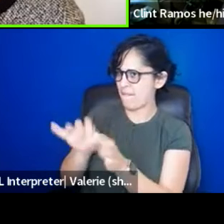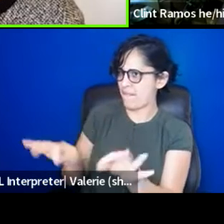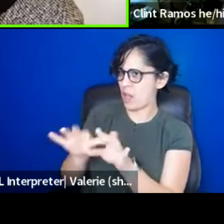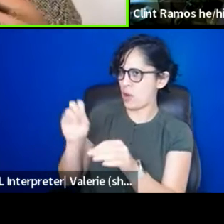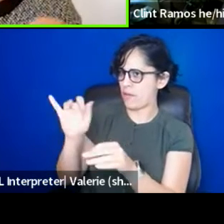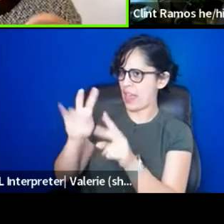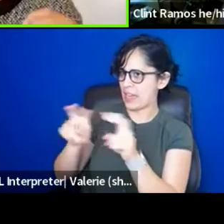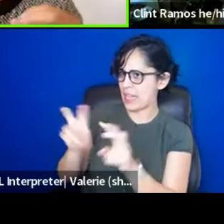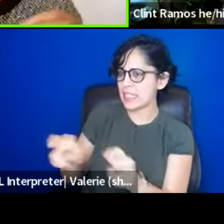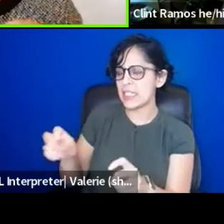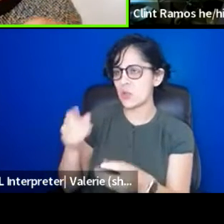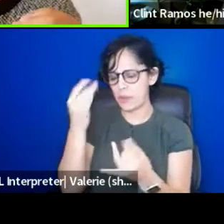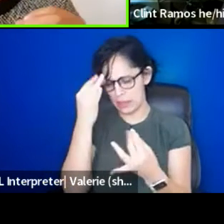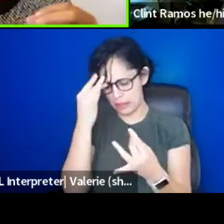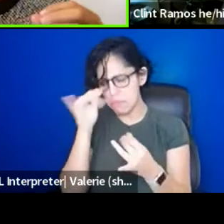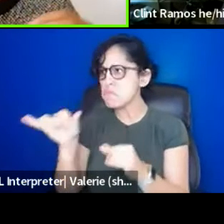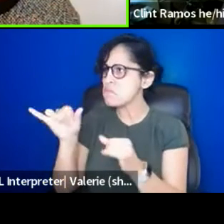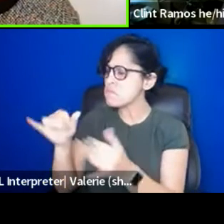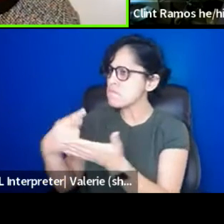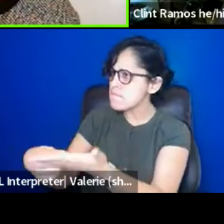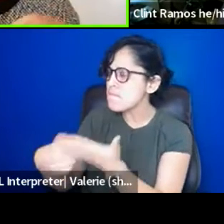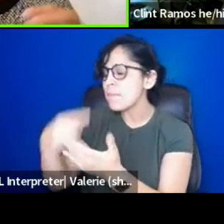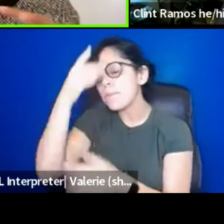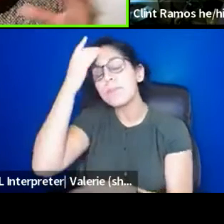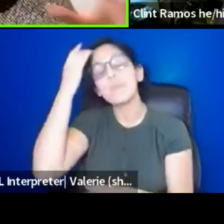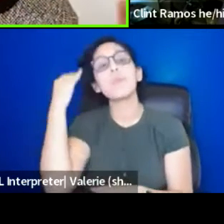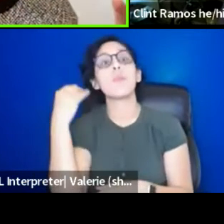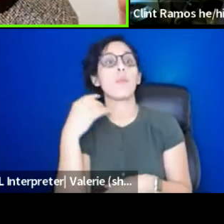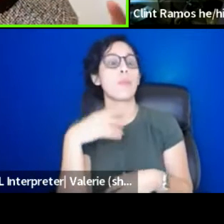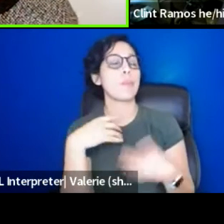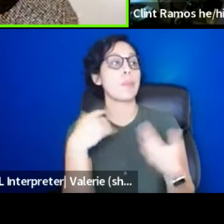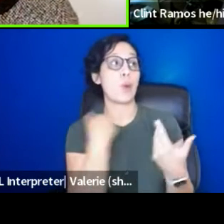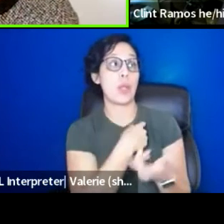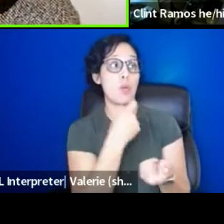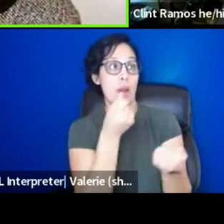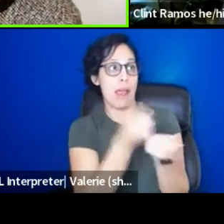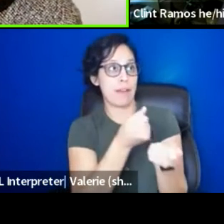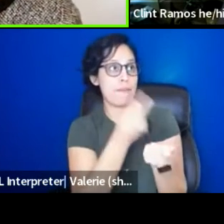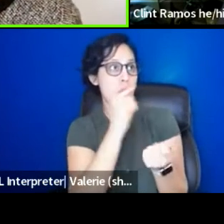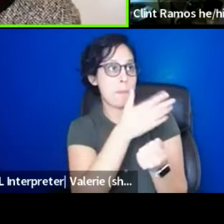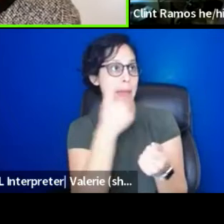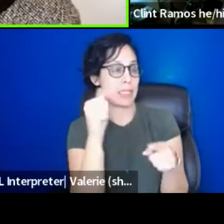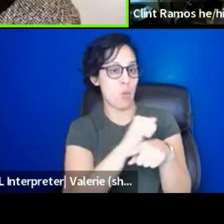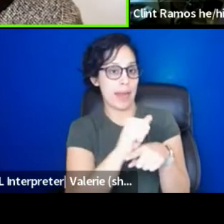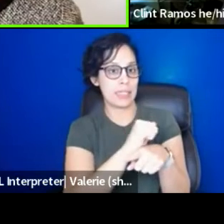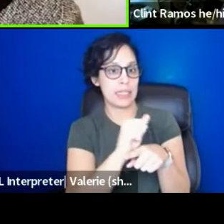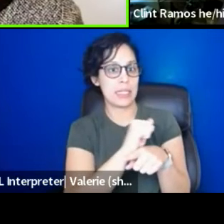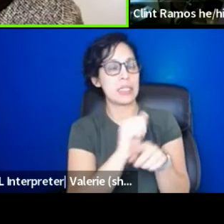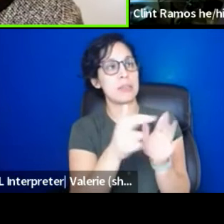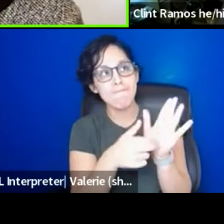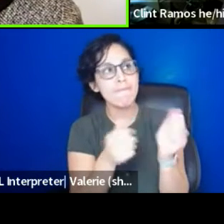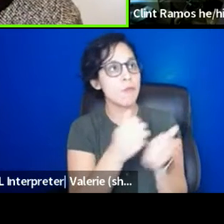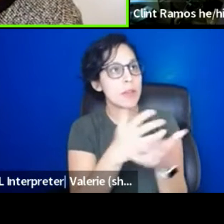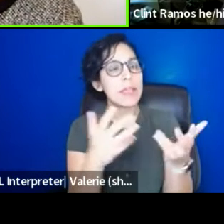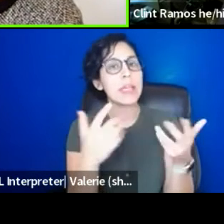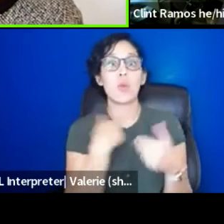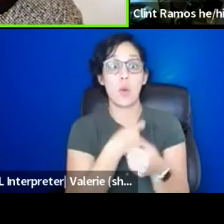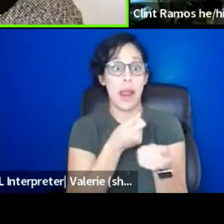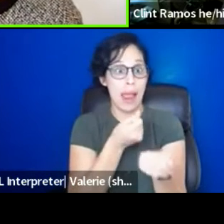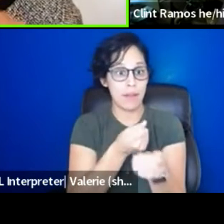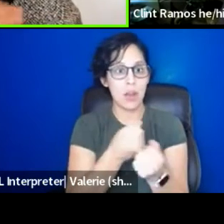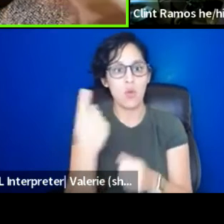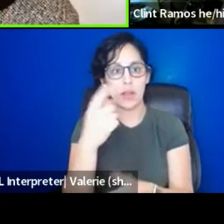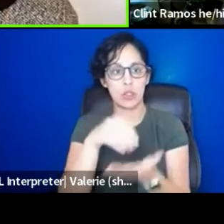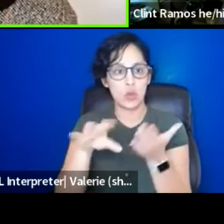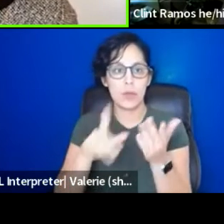tragically around the time where we were advocating for looking at best practices. We had a student, um, who died in a